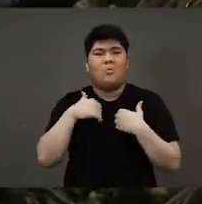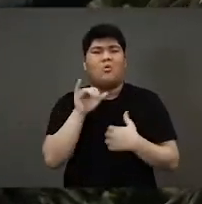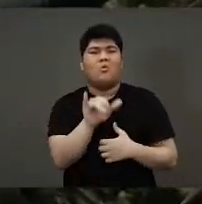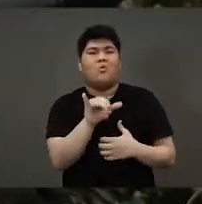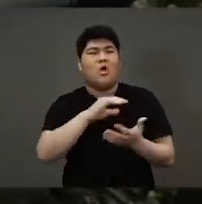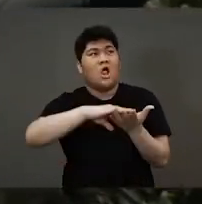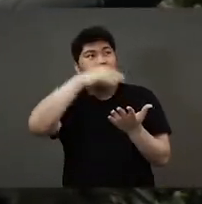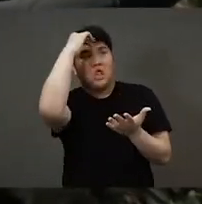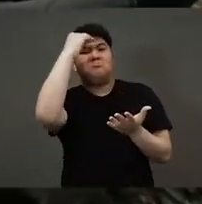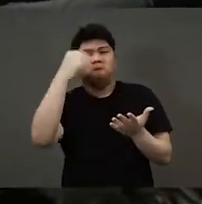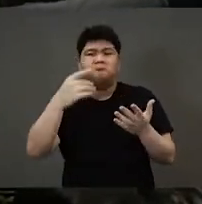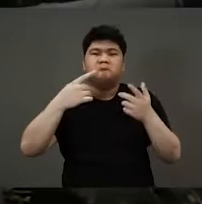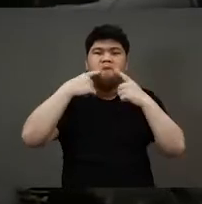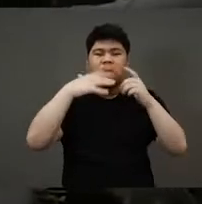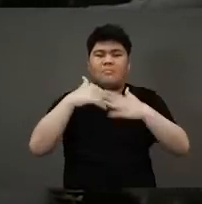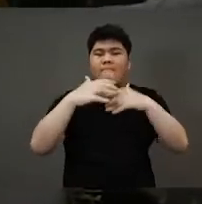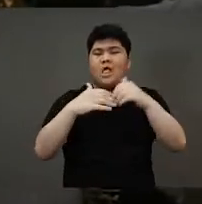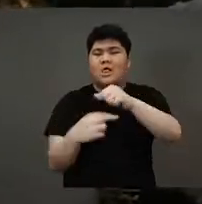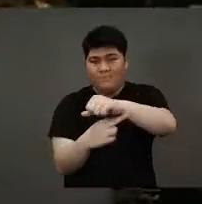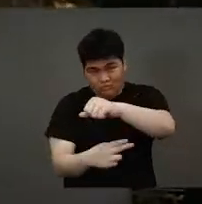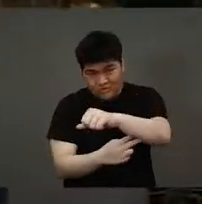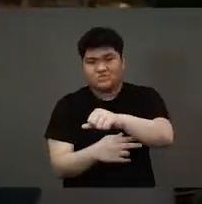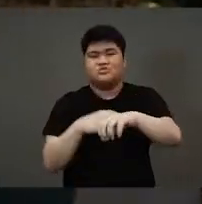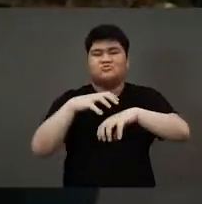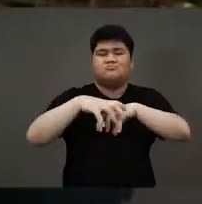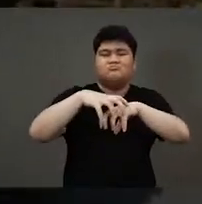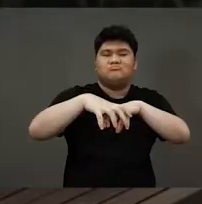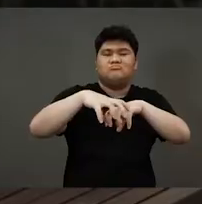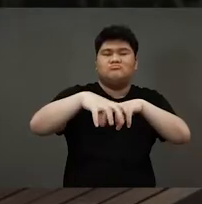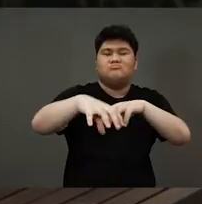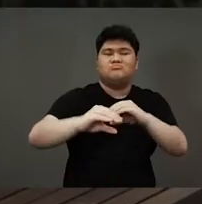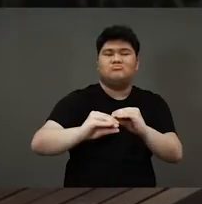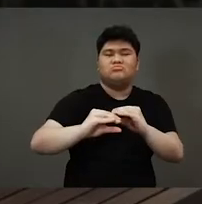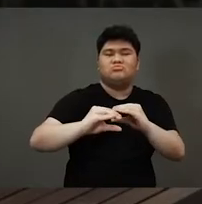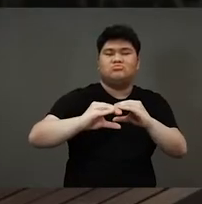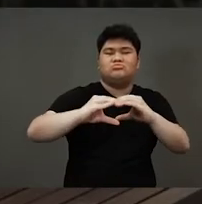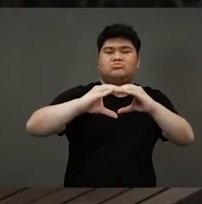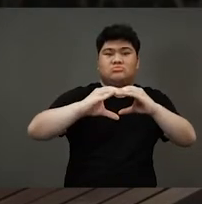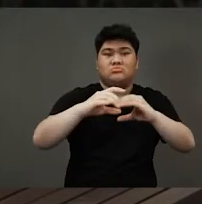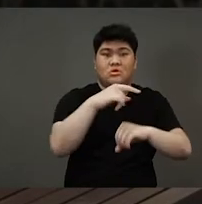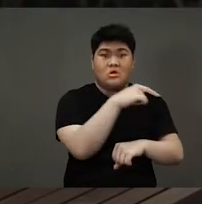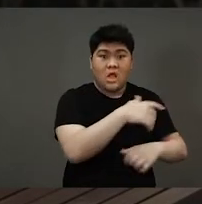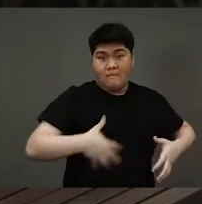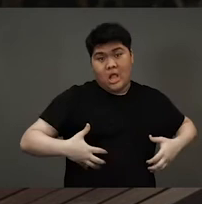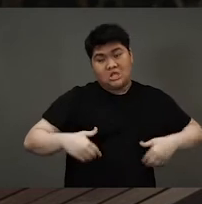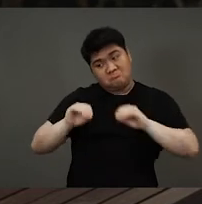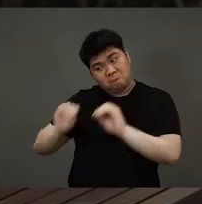to build a stone bridge together to the island. So once Monkey had taught all the other animals what to do with the